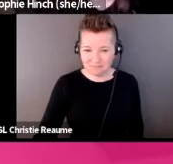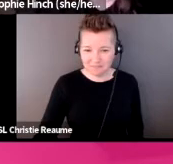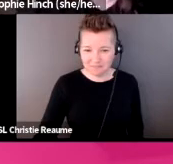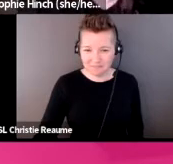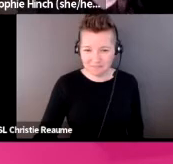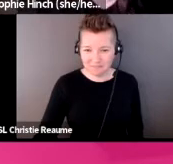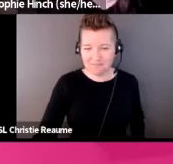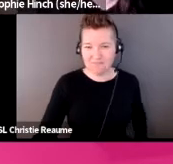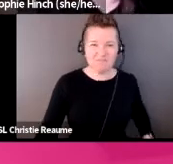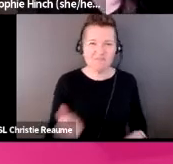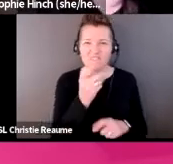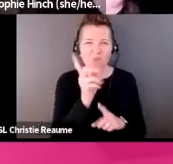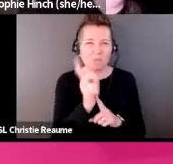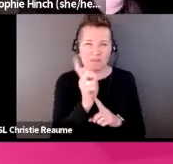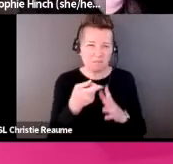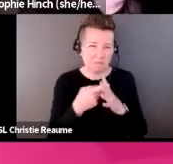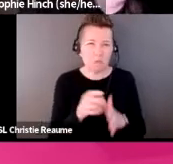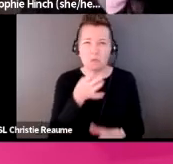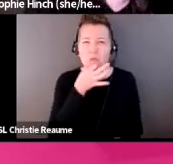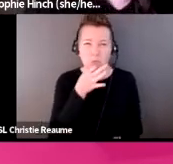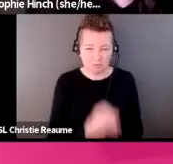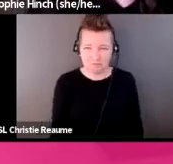the room, and we'll get started shortly.